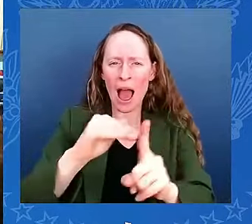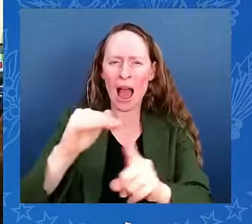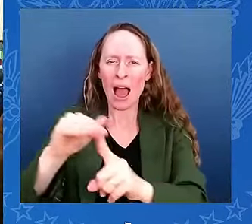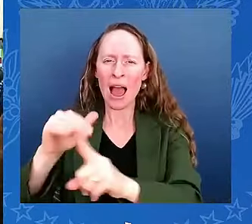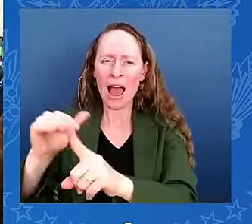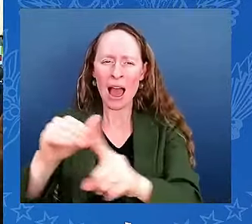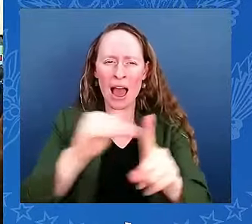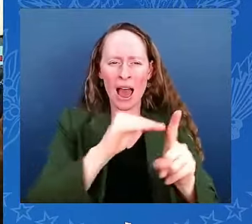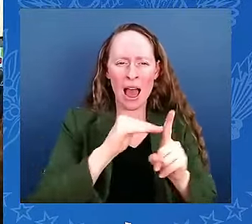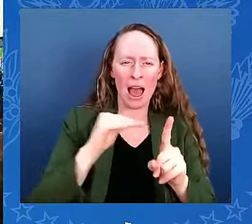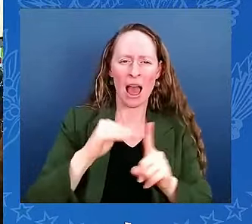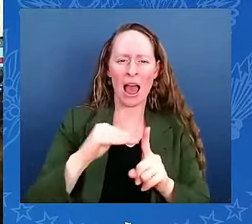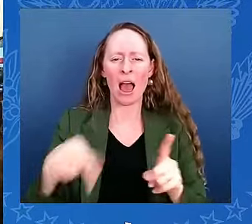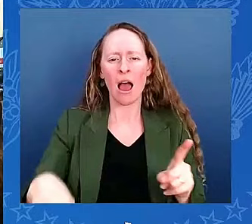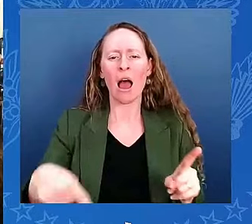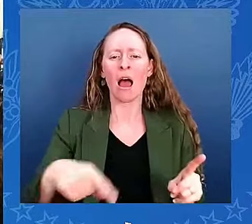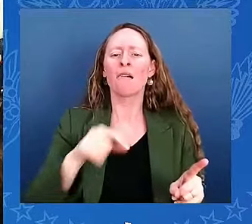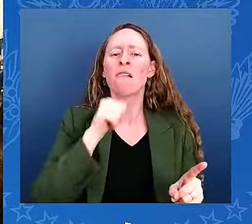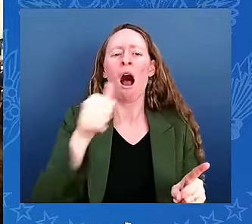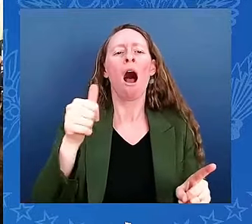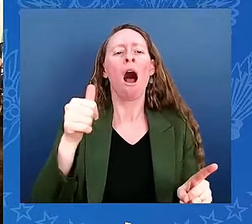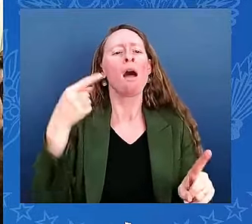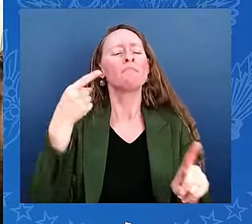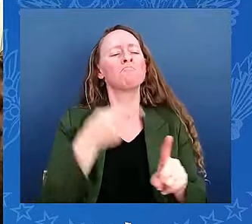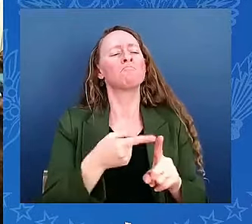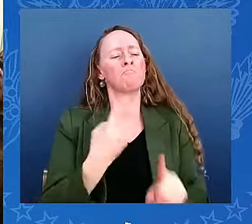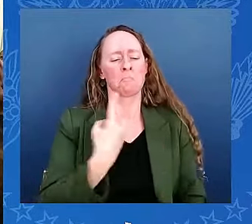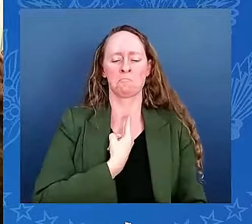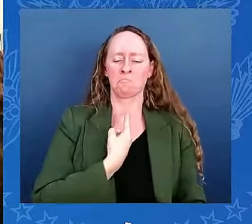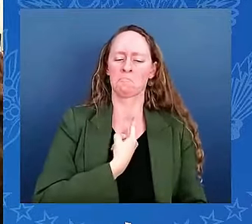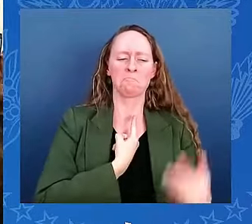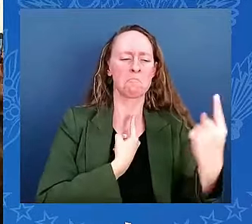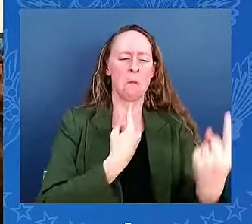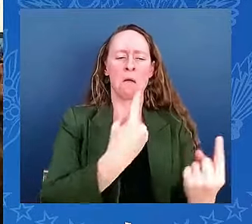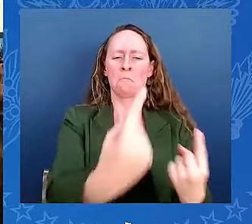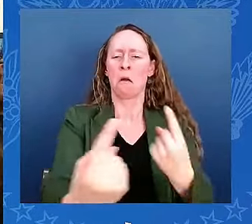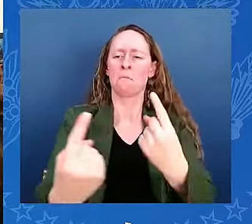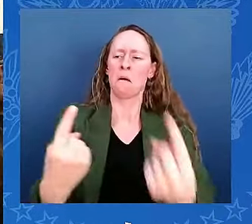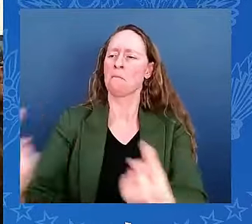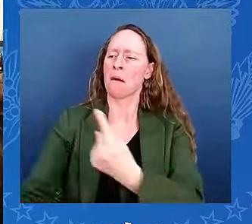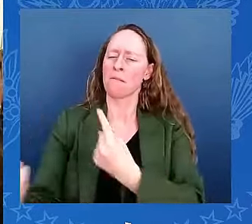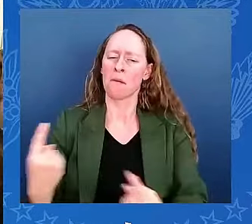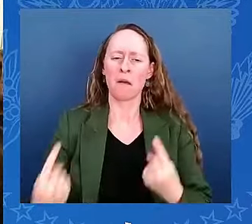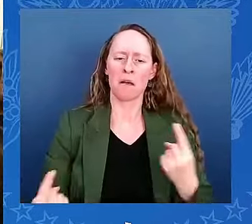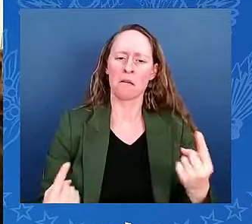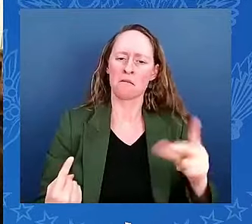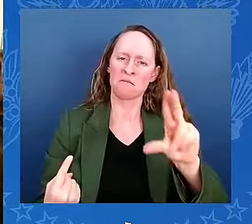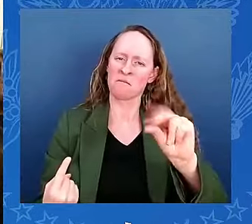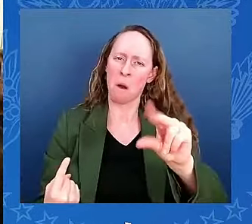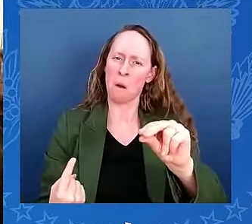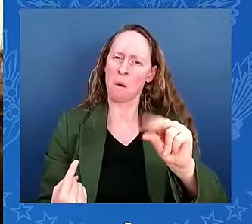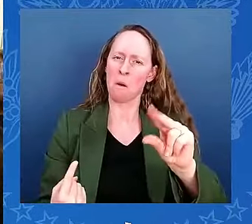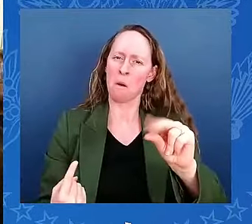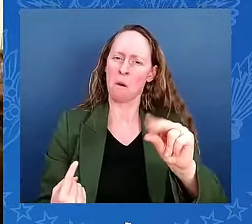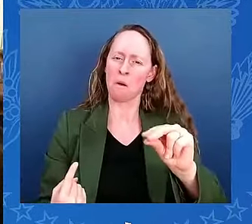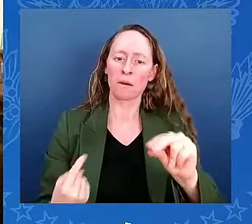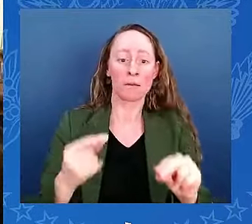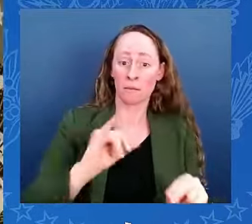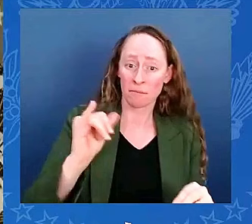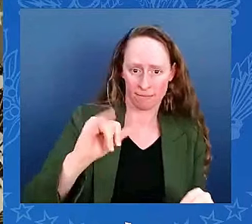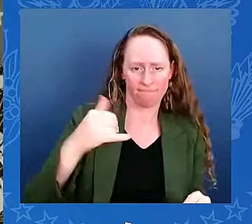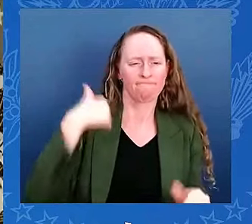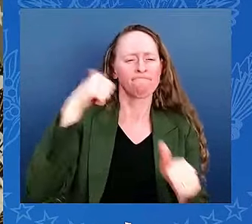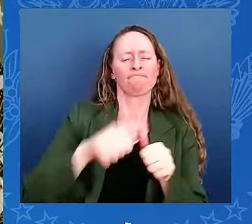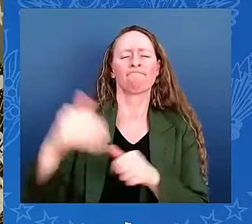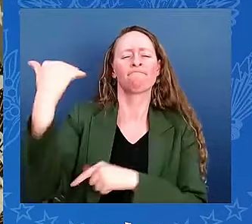heart — something special. In fact, the story goes that when President Kennedy set the bold goal to send an American into space